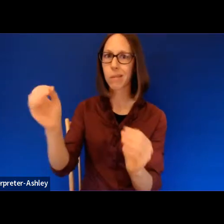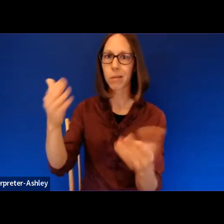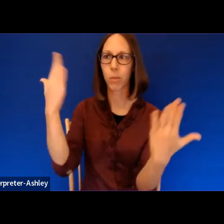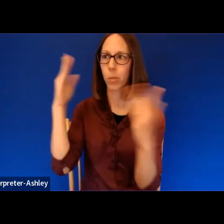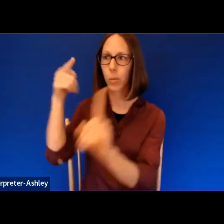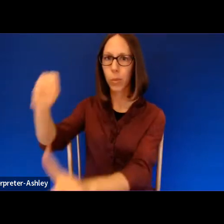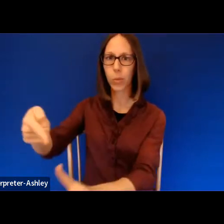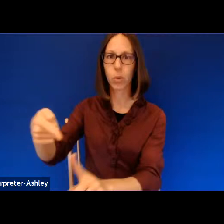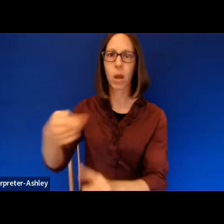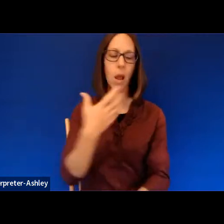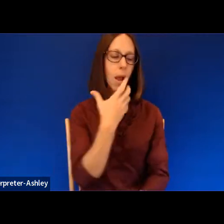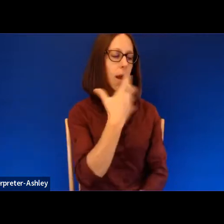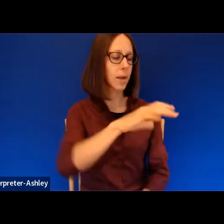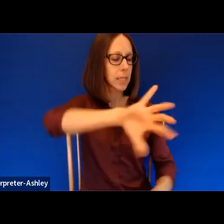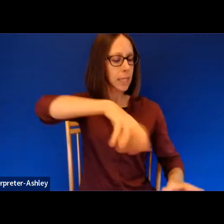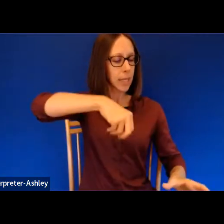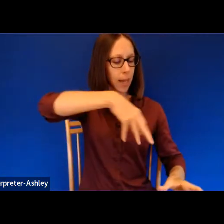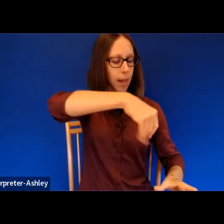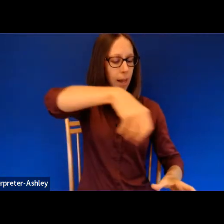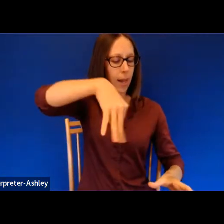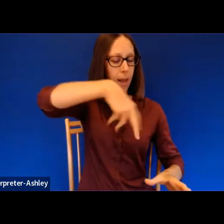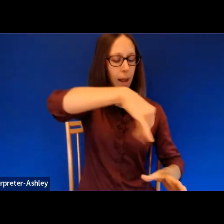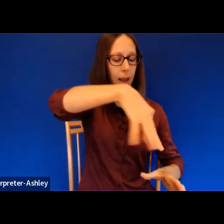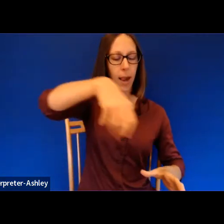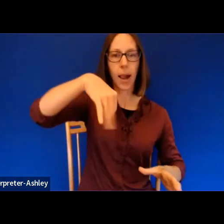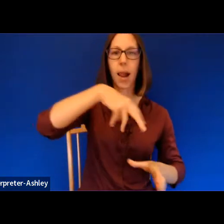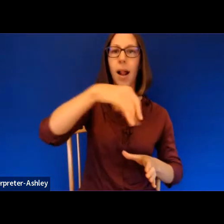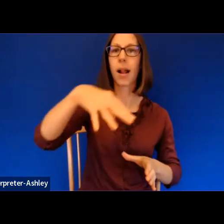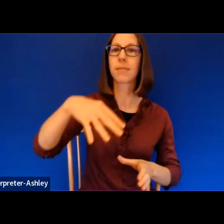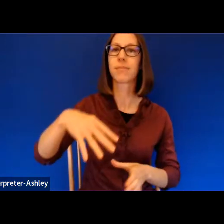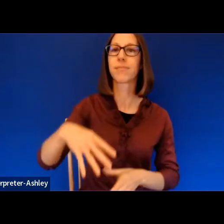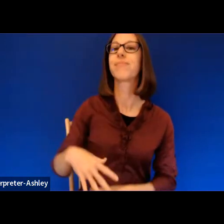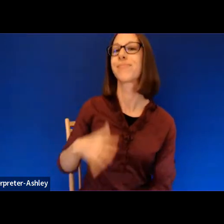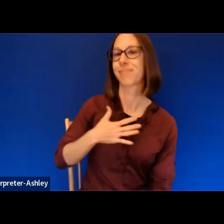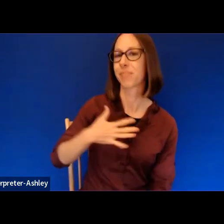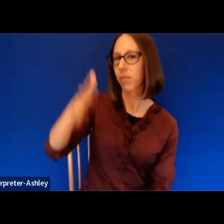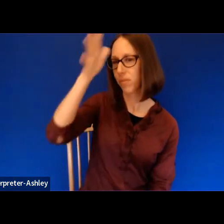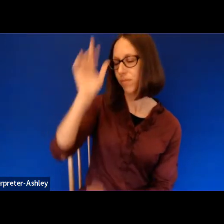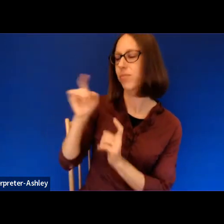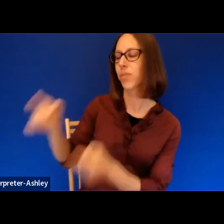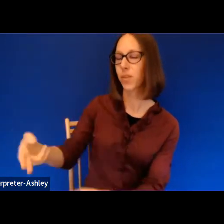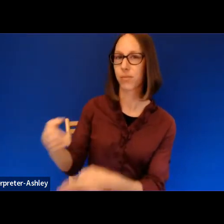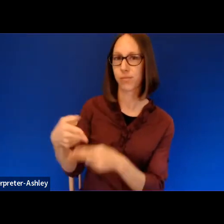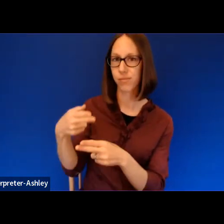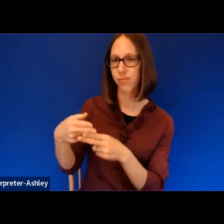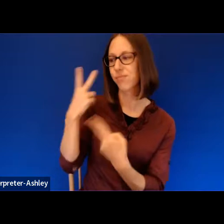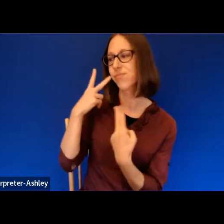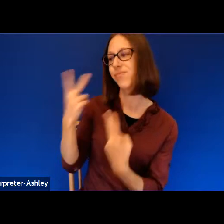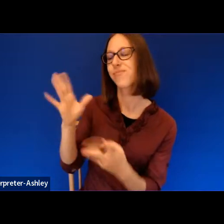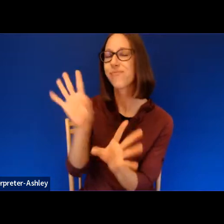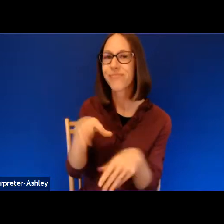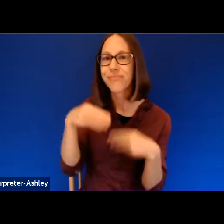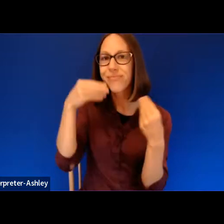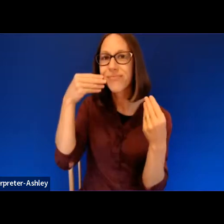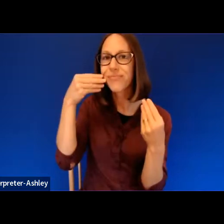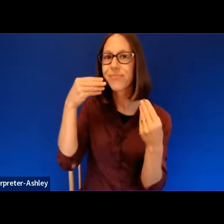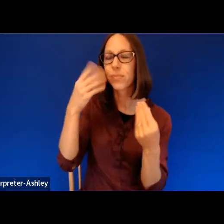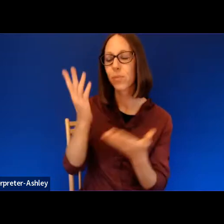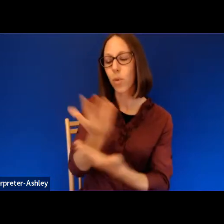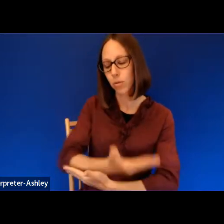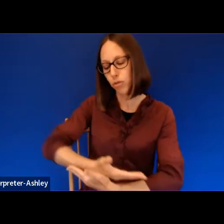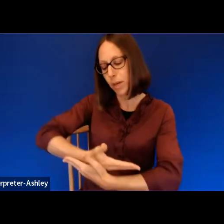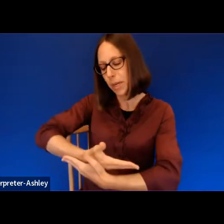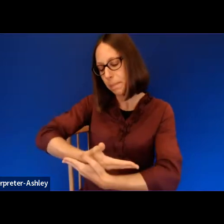Tootie peppers everything. Her name given by my father for seeing her smiling in her crib.